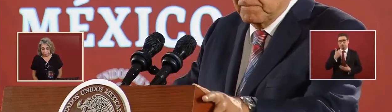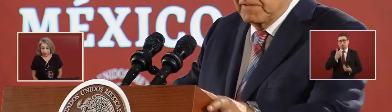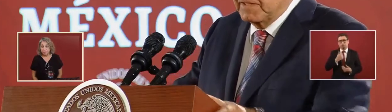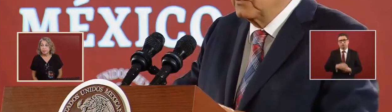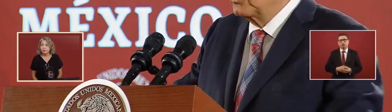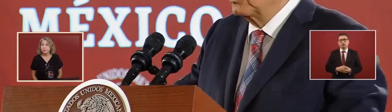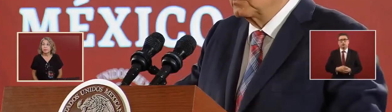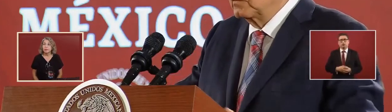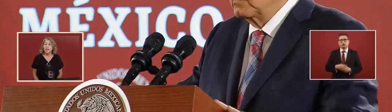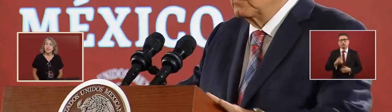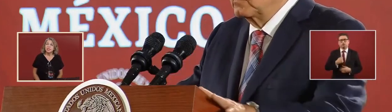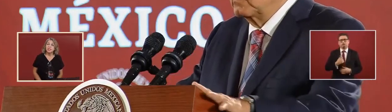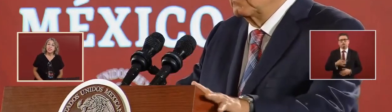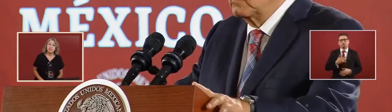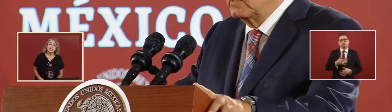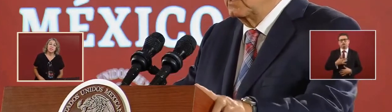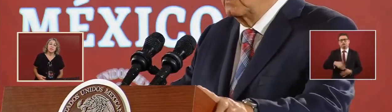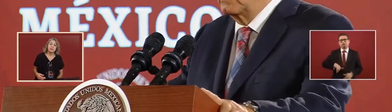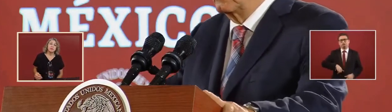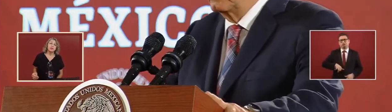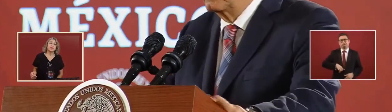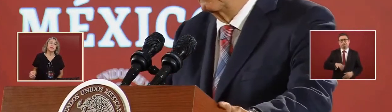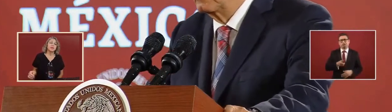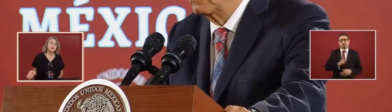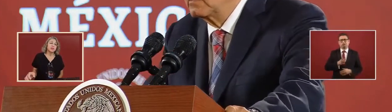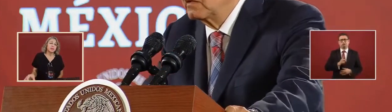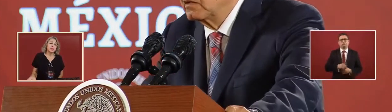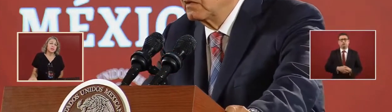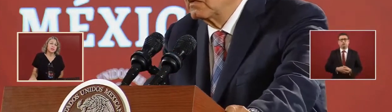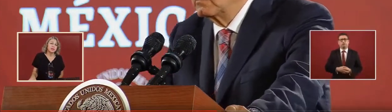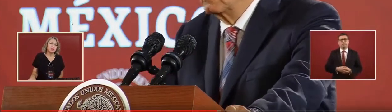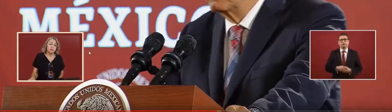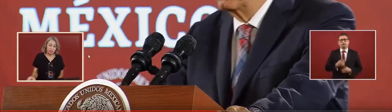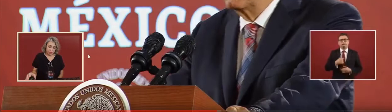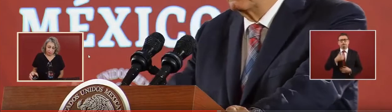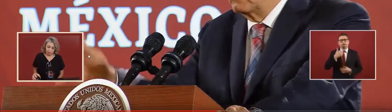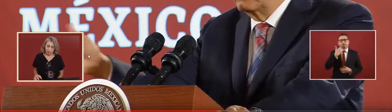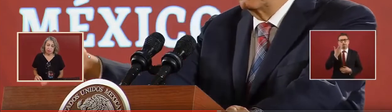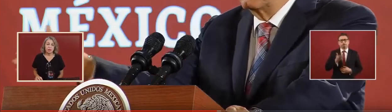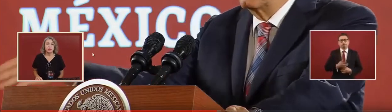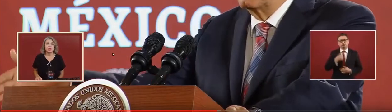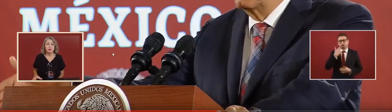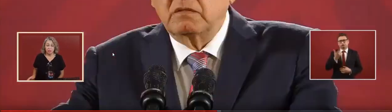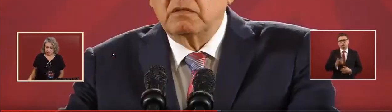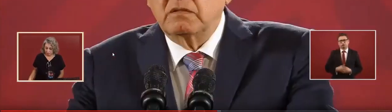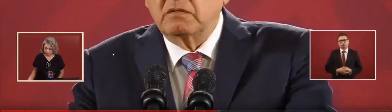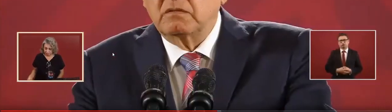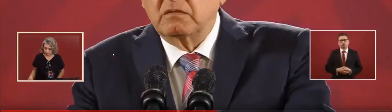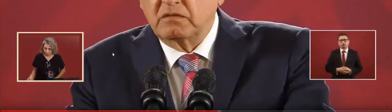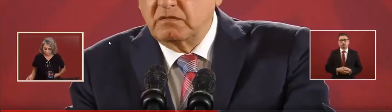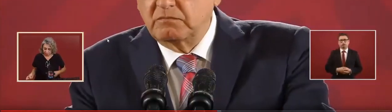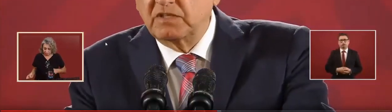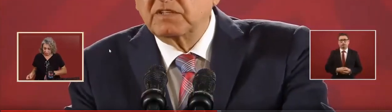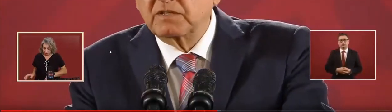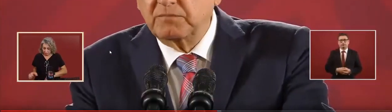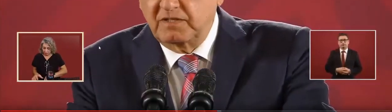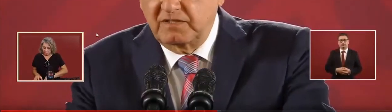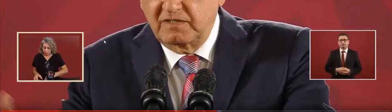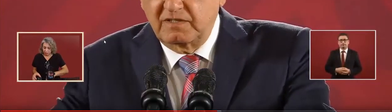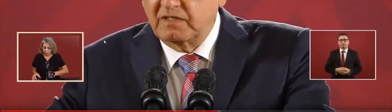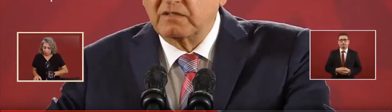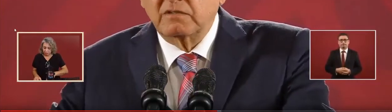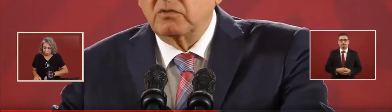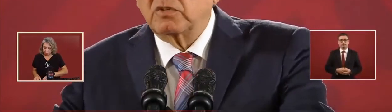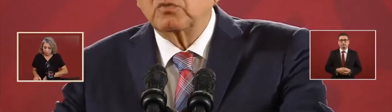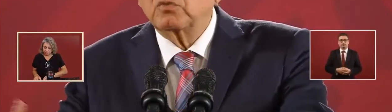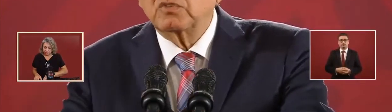to get involved in